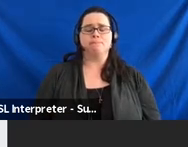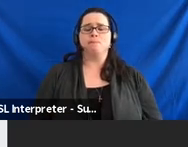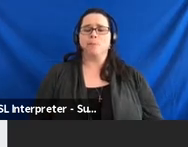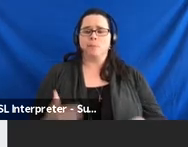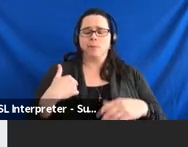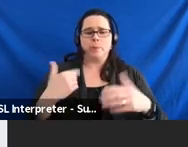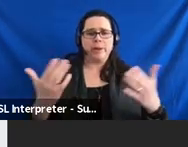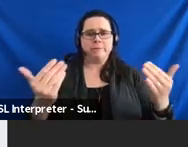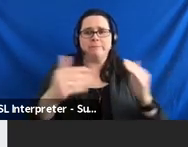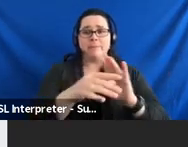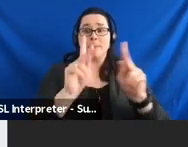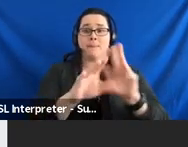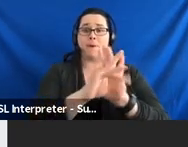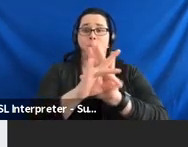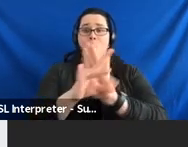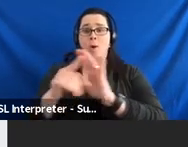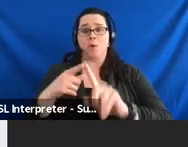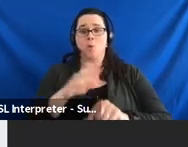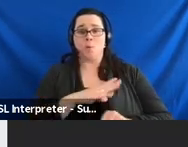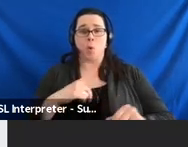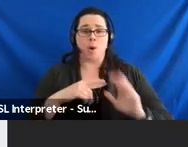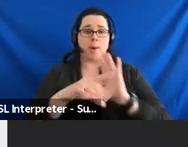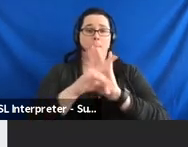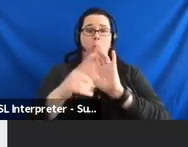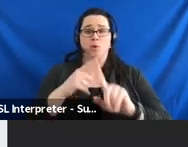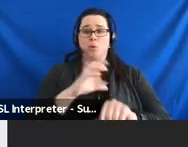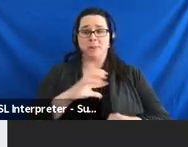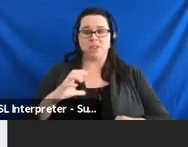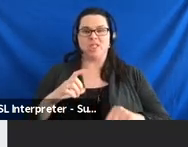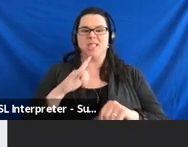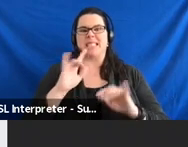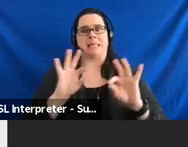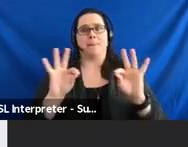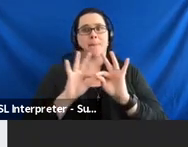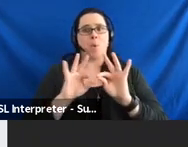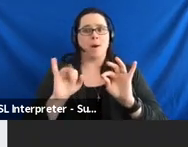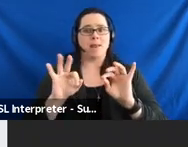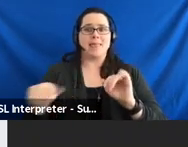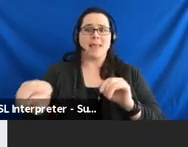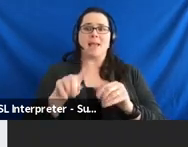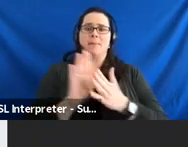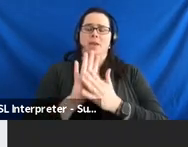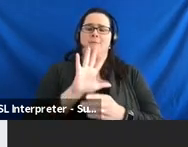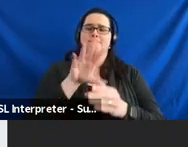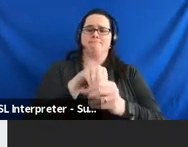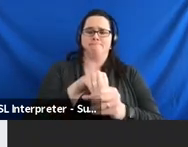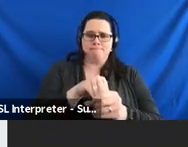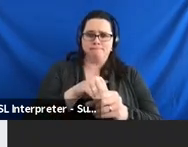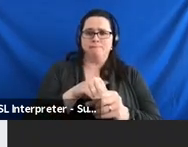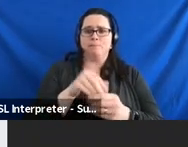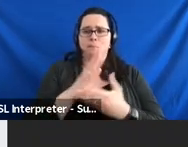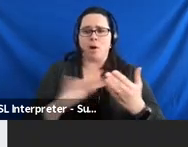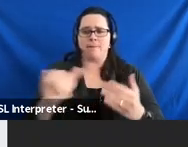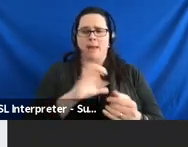get folks appointed to those boards and councils and commissions, but it's really important that they be an integral part of that